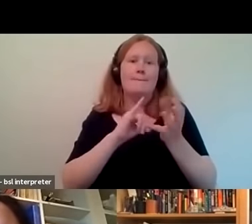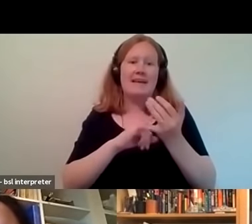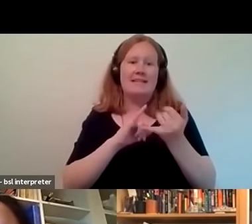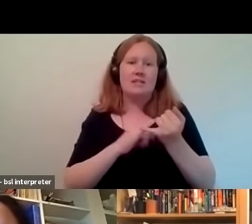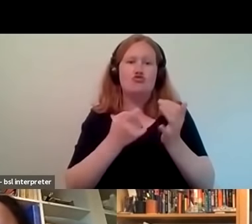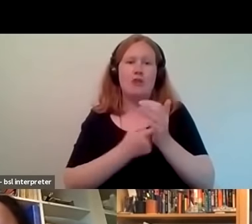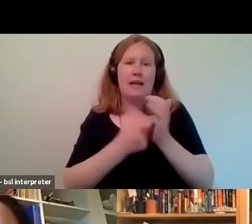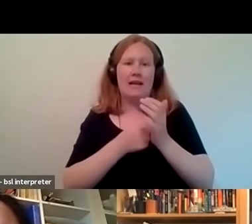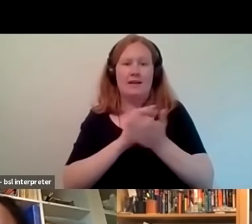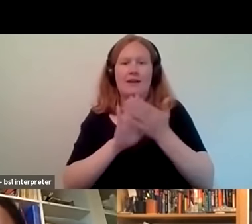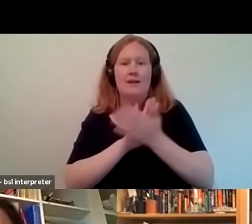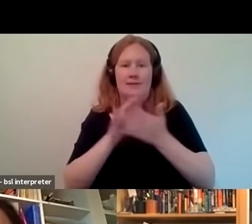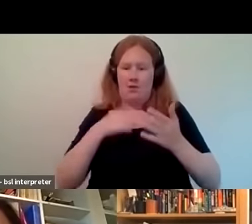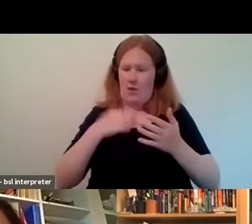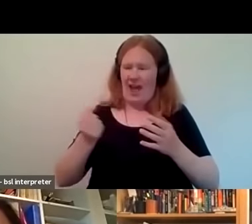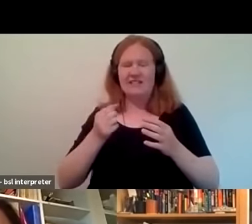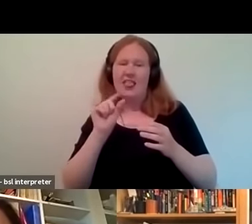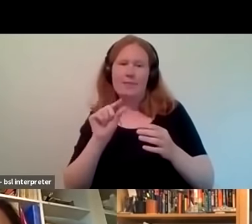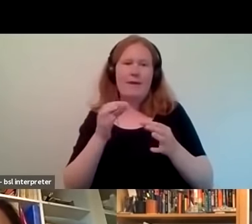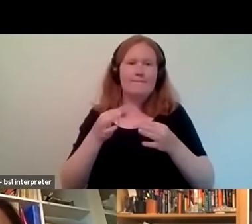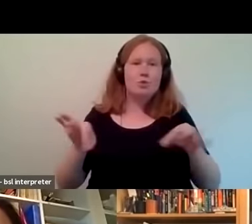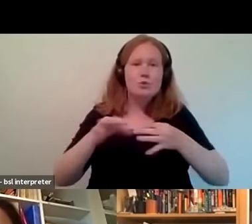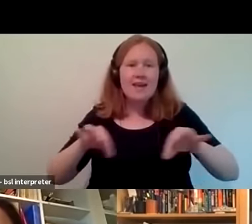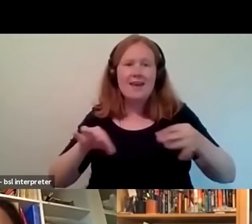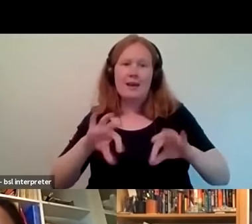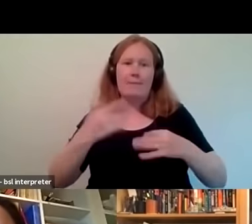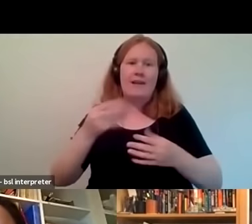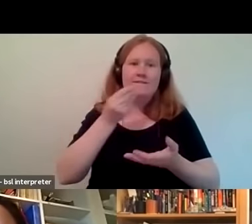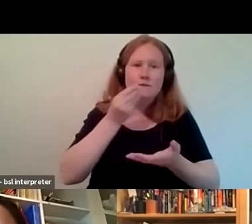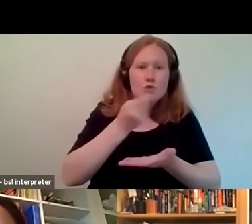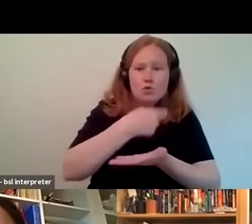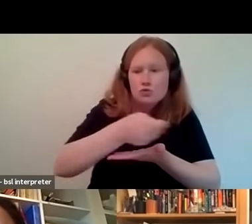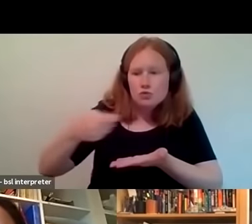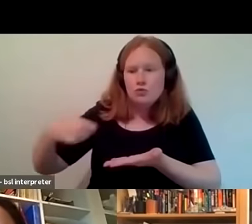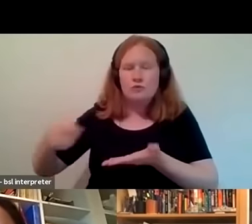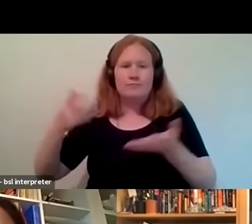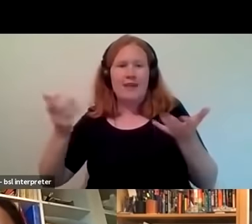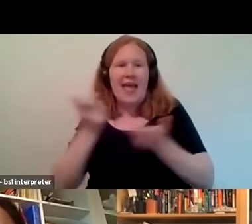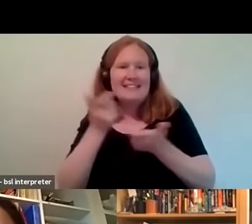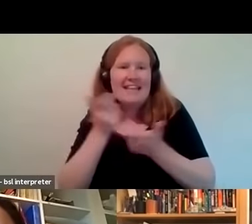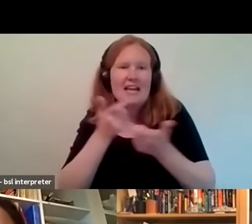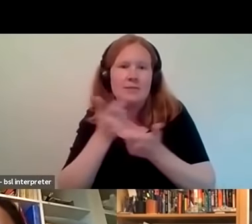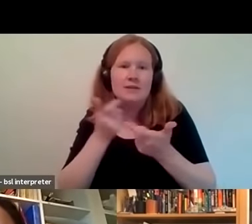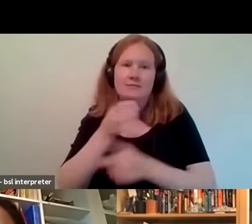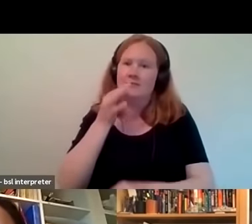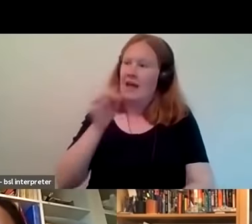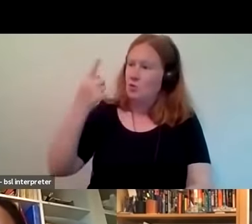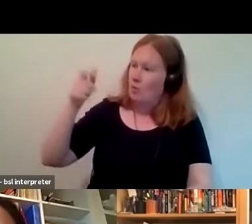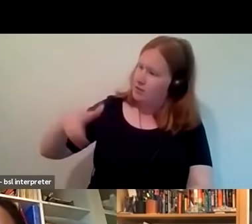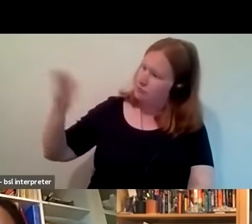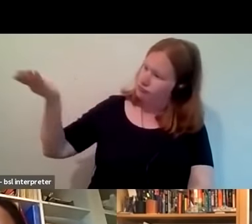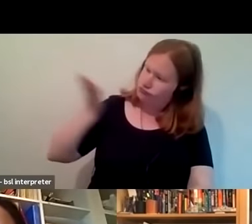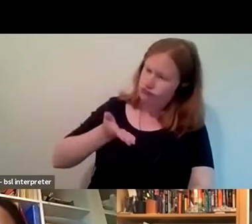we put we played we put music on um we have food entertainment and then we we invite someone to come and share their story